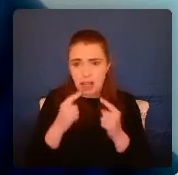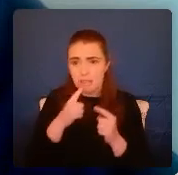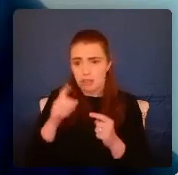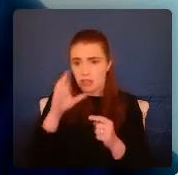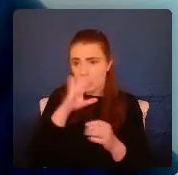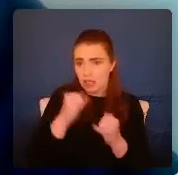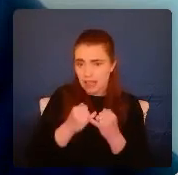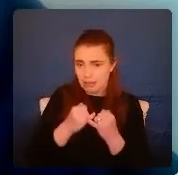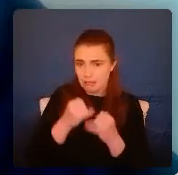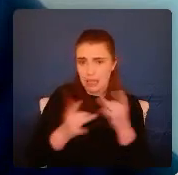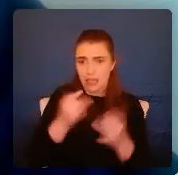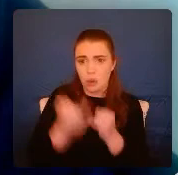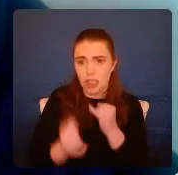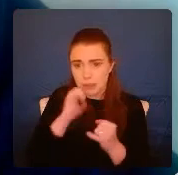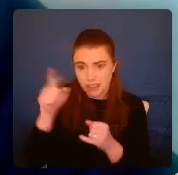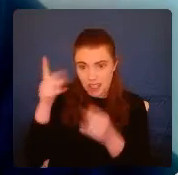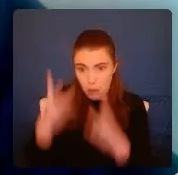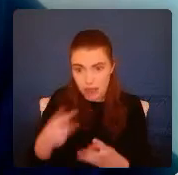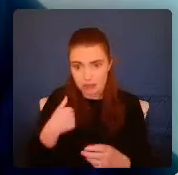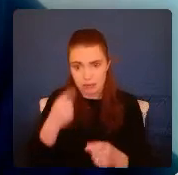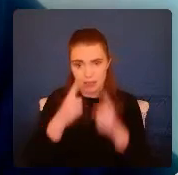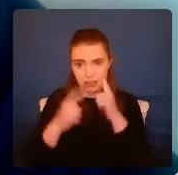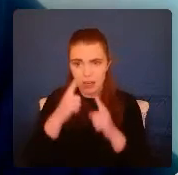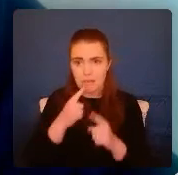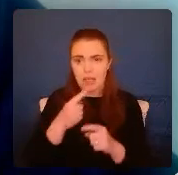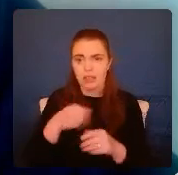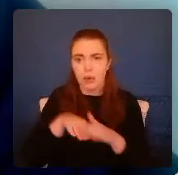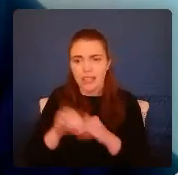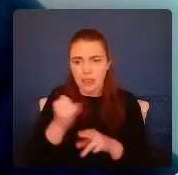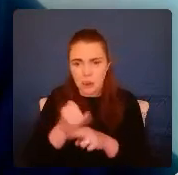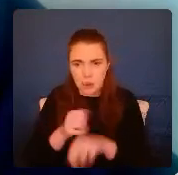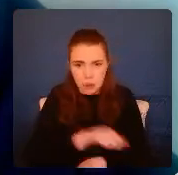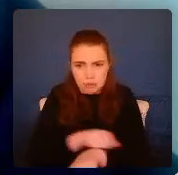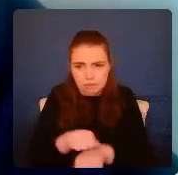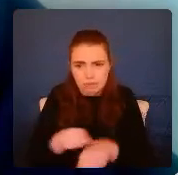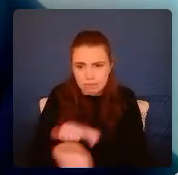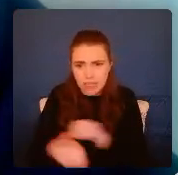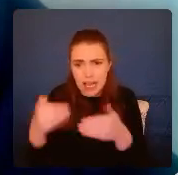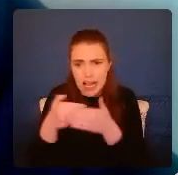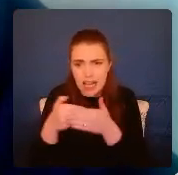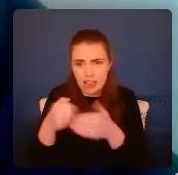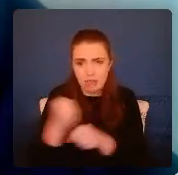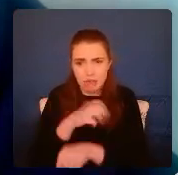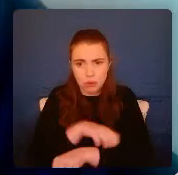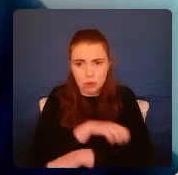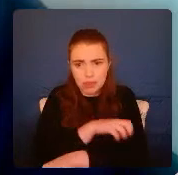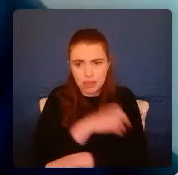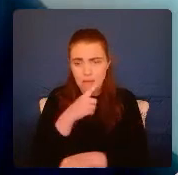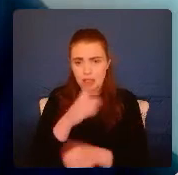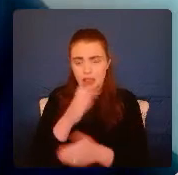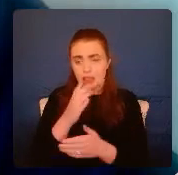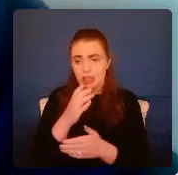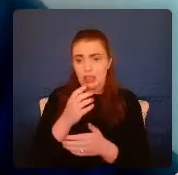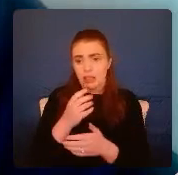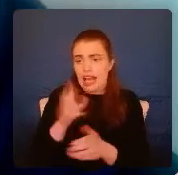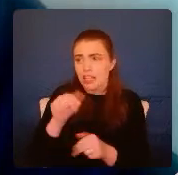wanted to see me cry. Keeping the bruises hidden in school became difficult because there was only so many times I could say I fell or banged into something or